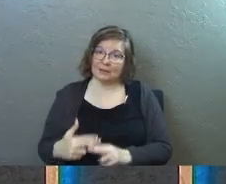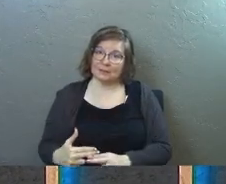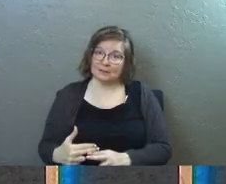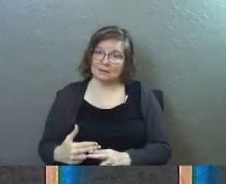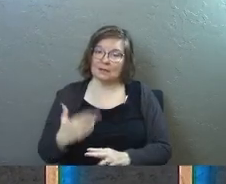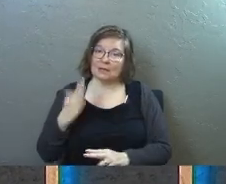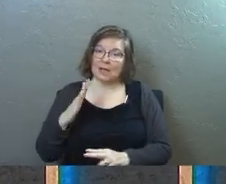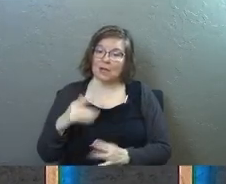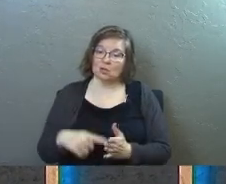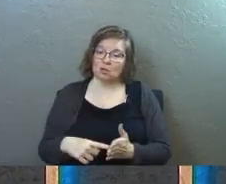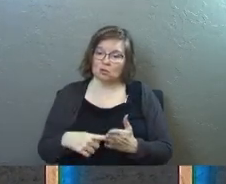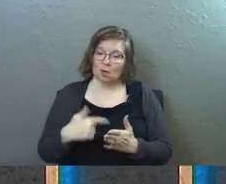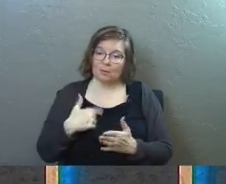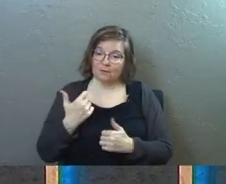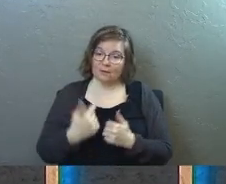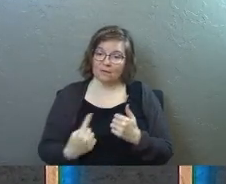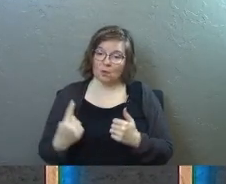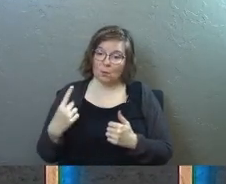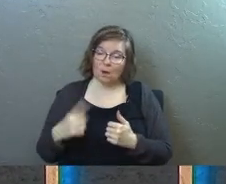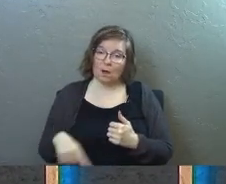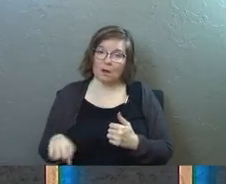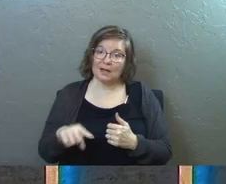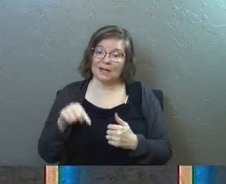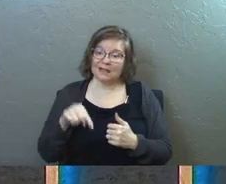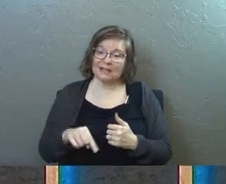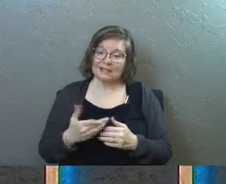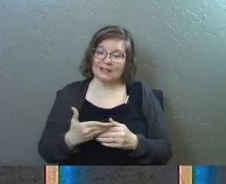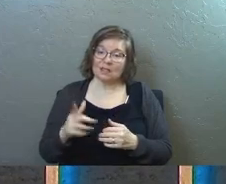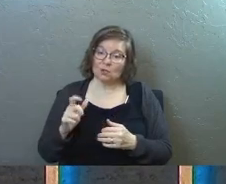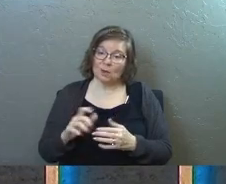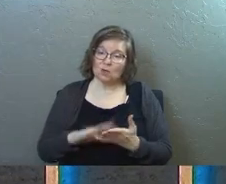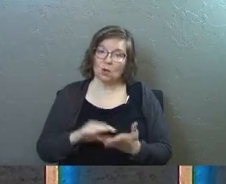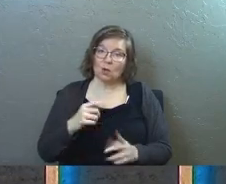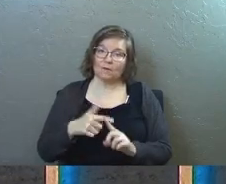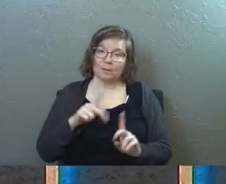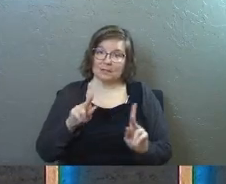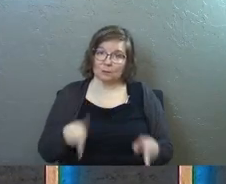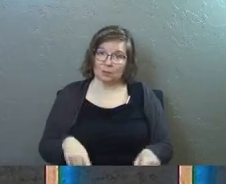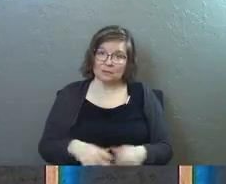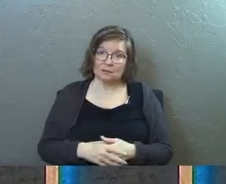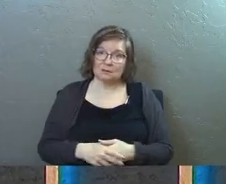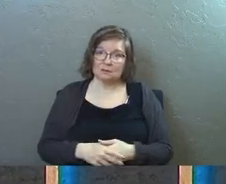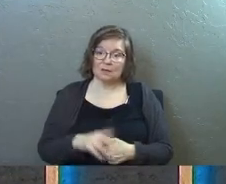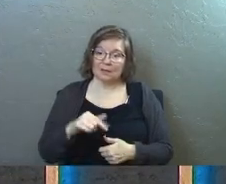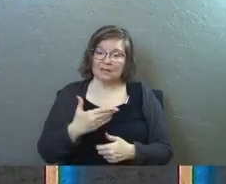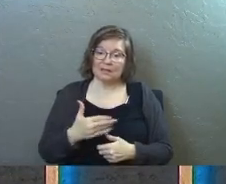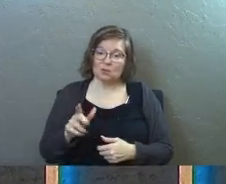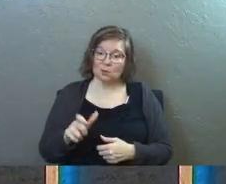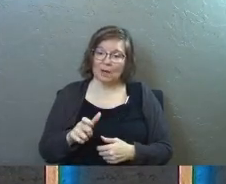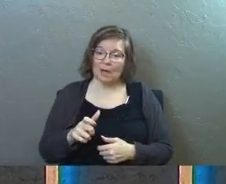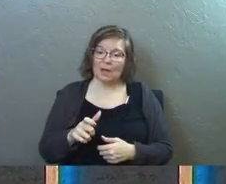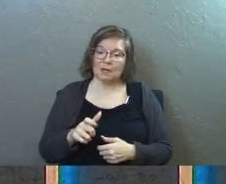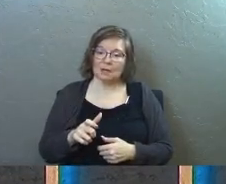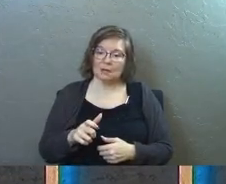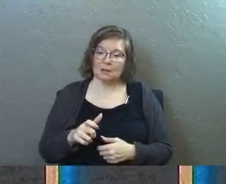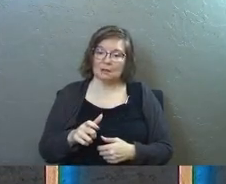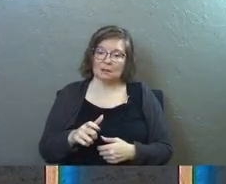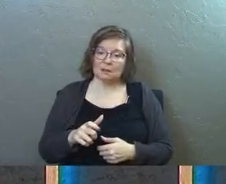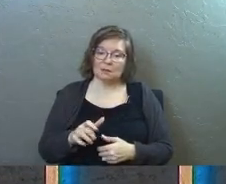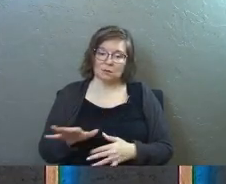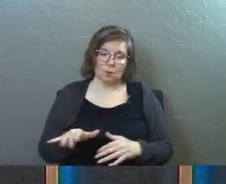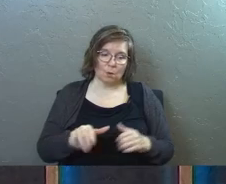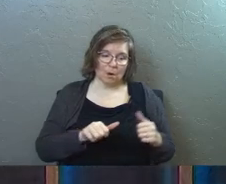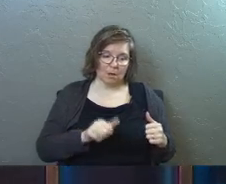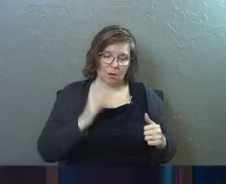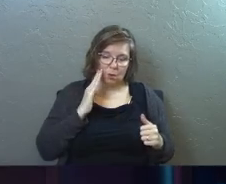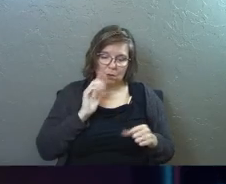God could show me for every single one this is the thing you had to learn from this person this is the thing you had to walk away from and